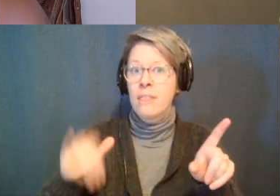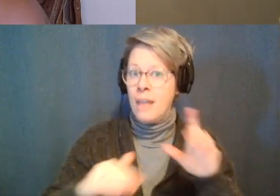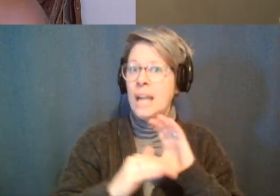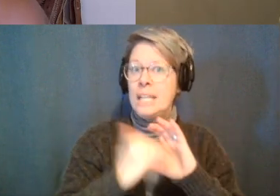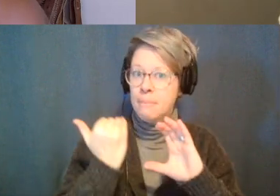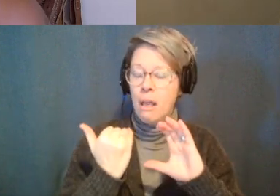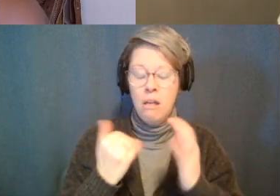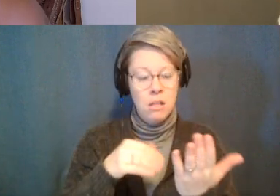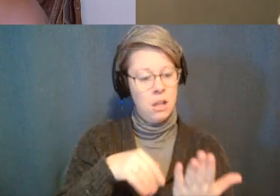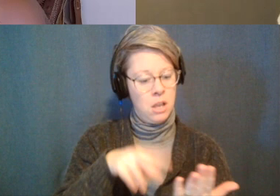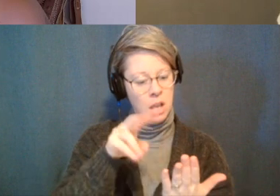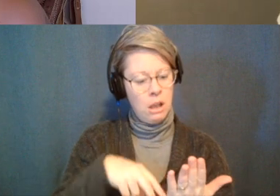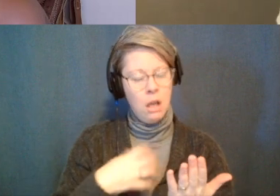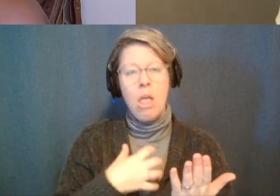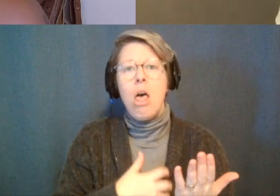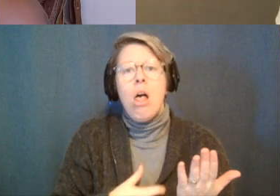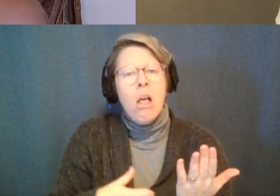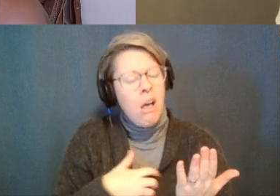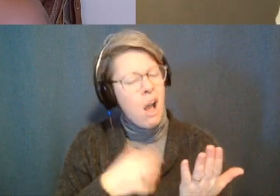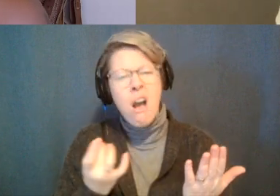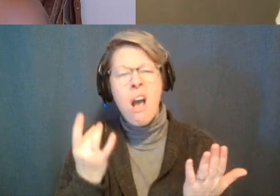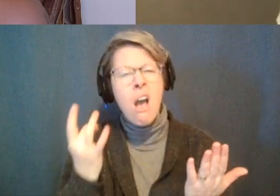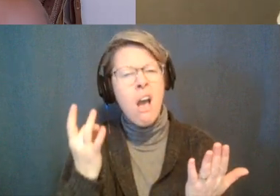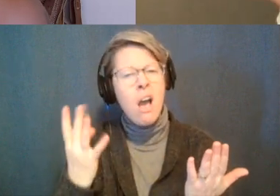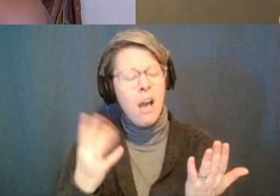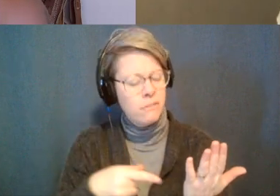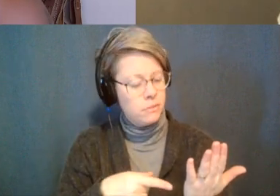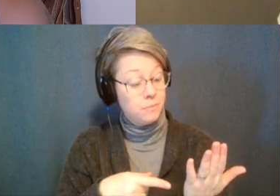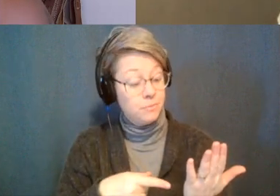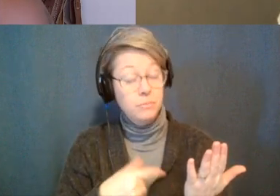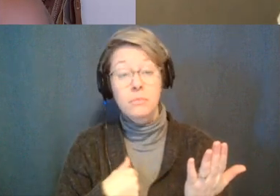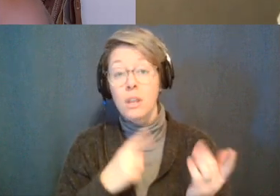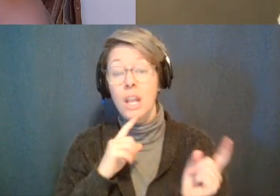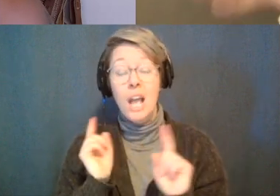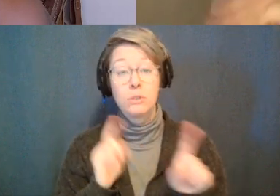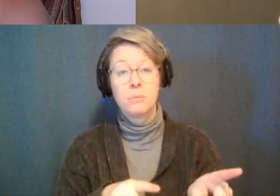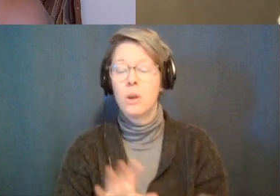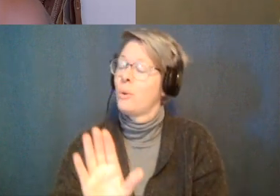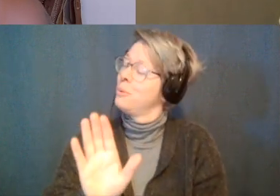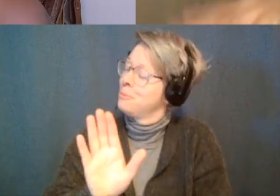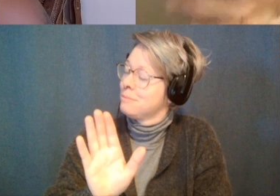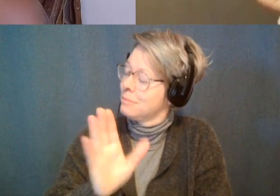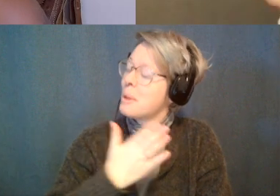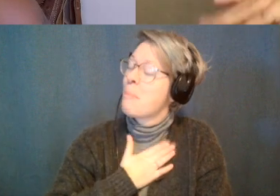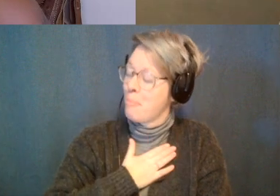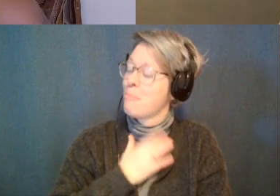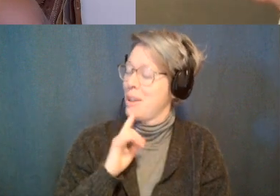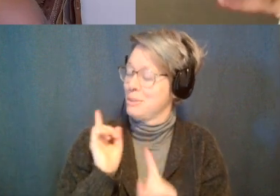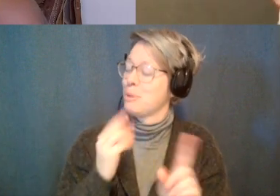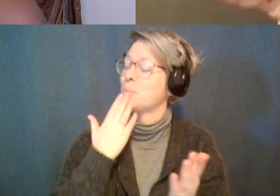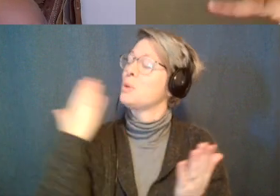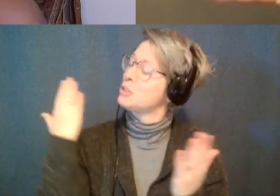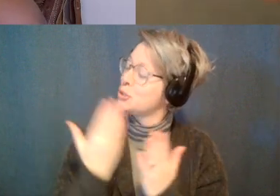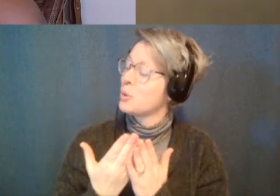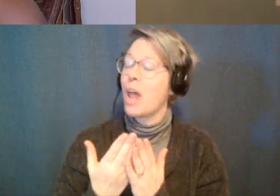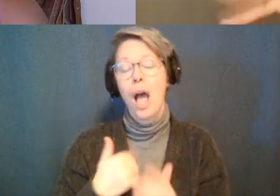disgusting and like i responded my response was so good like i love that i'm such